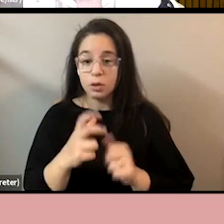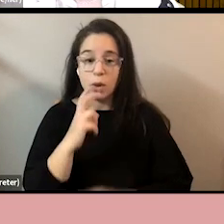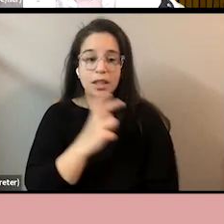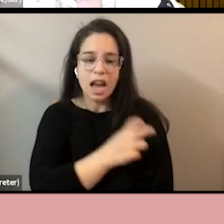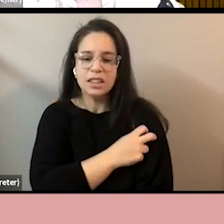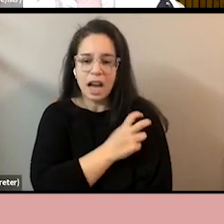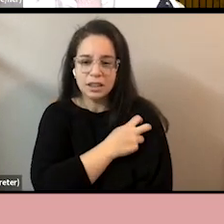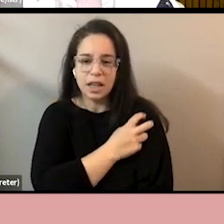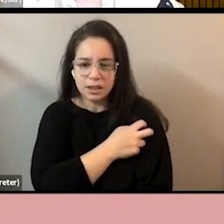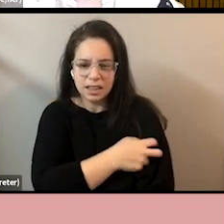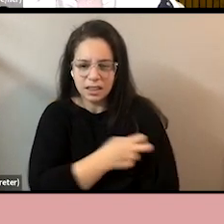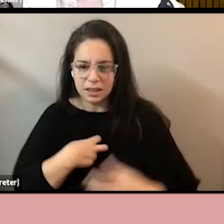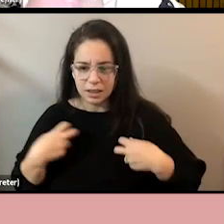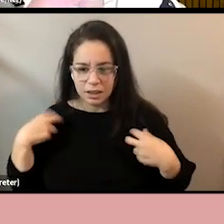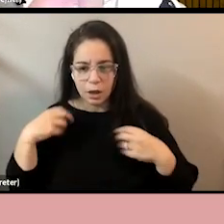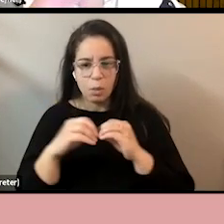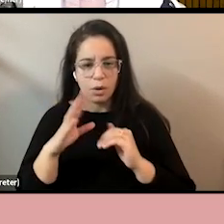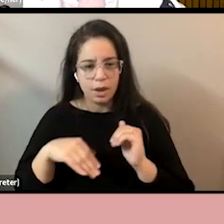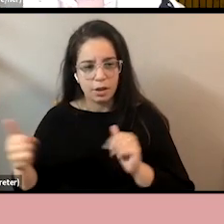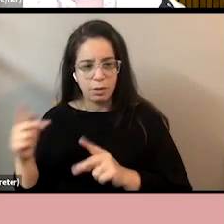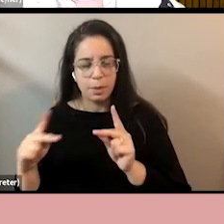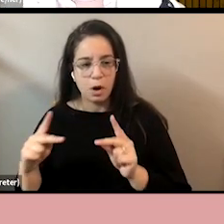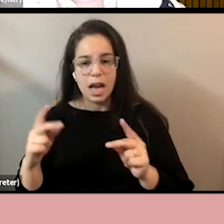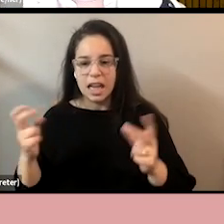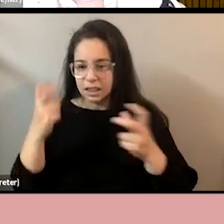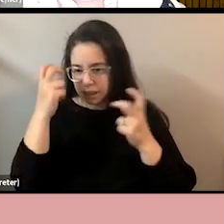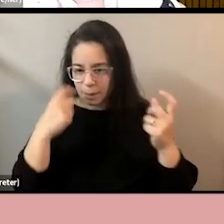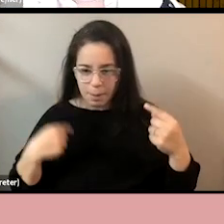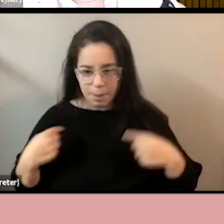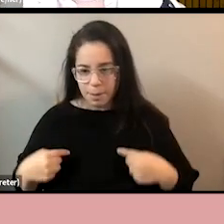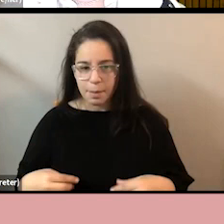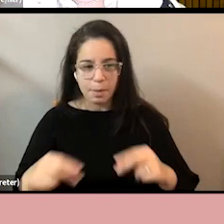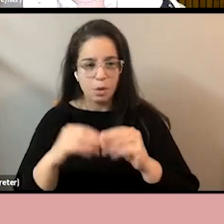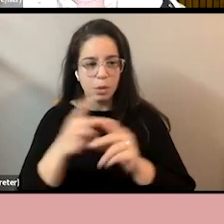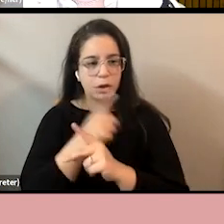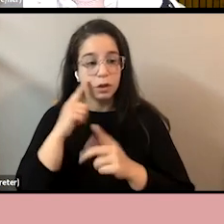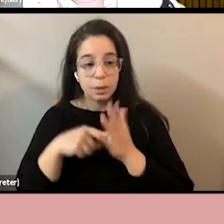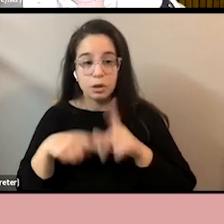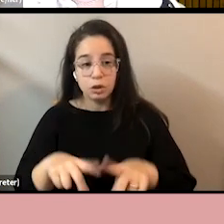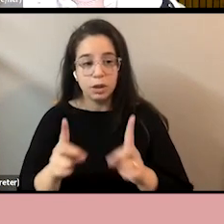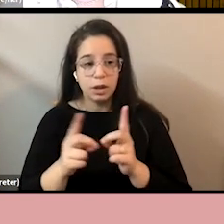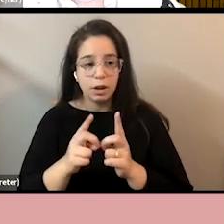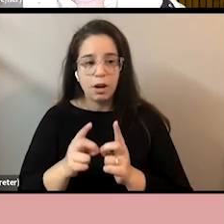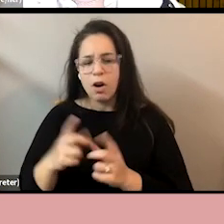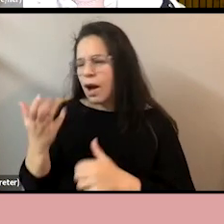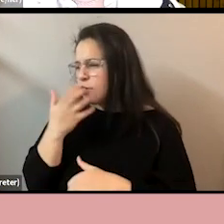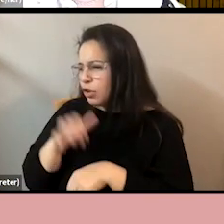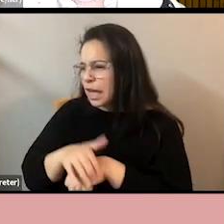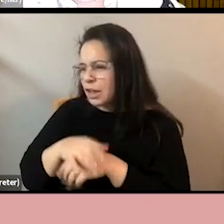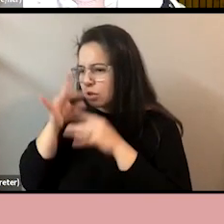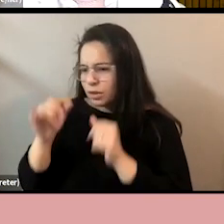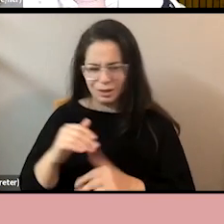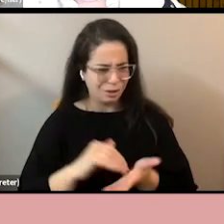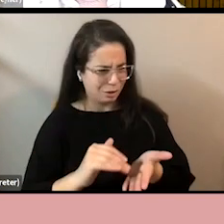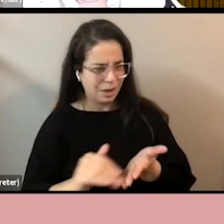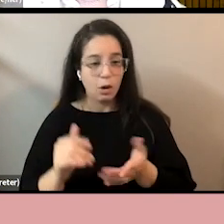by mosquitoes a lot more than other people. I mean, a lot more. Whether it's on a date. Oh, your name was so good. Excuse me?